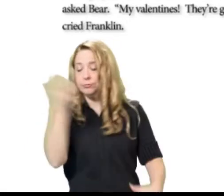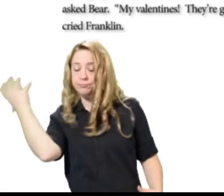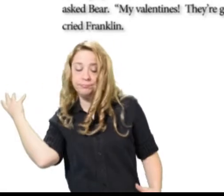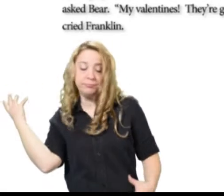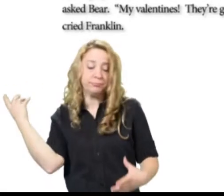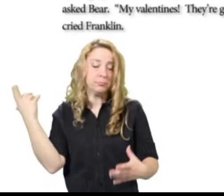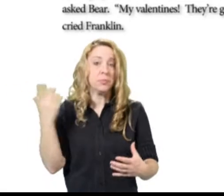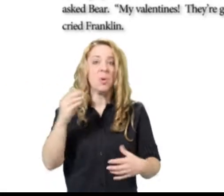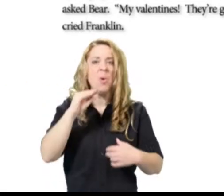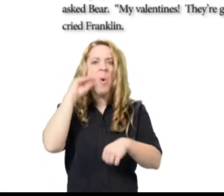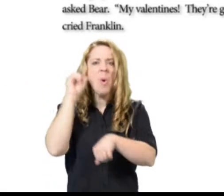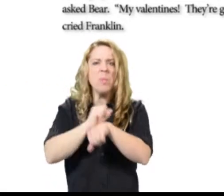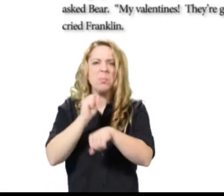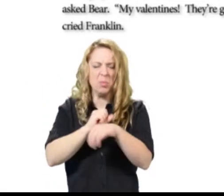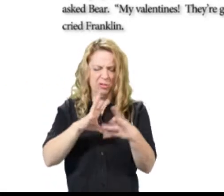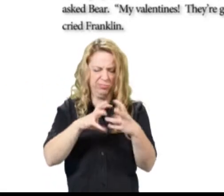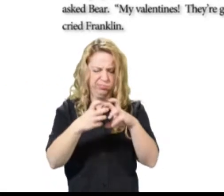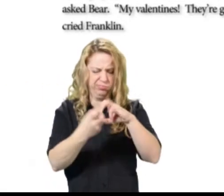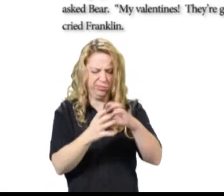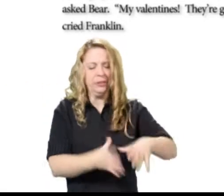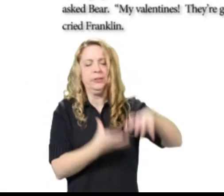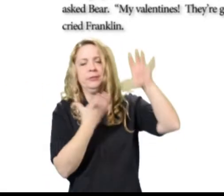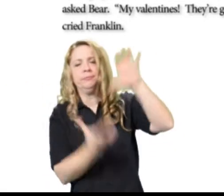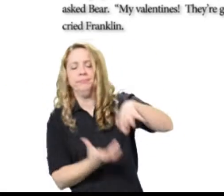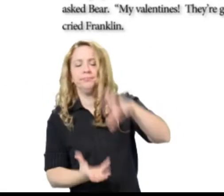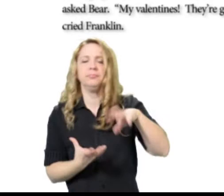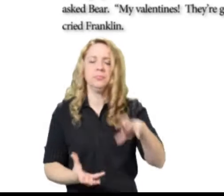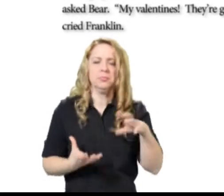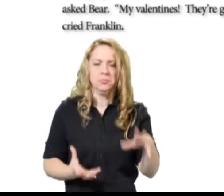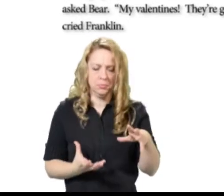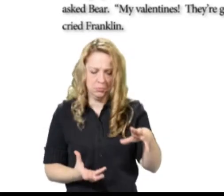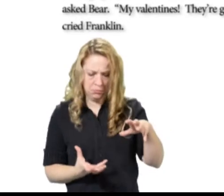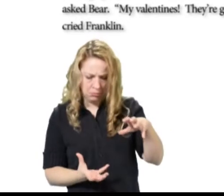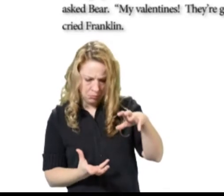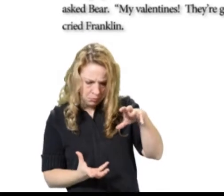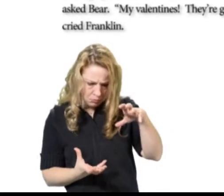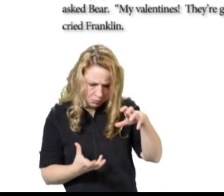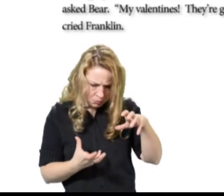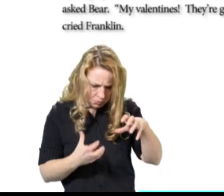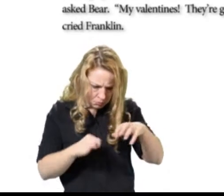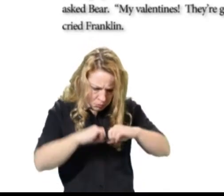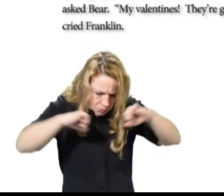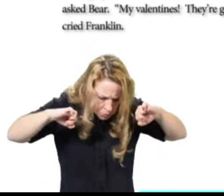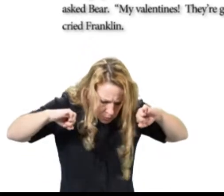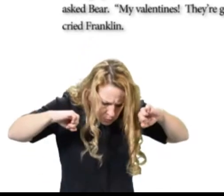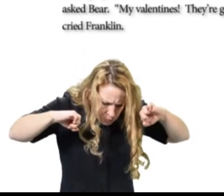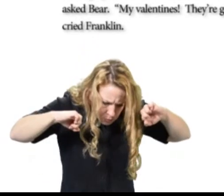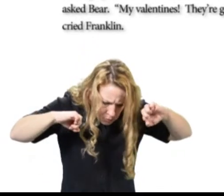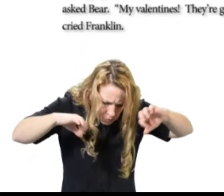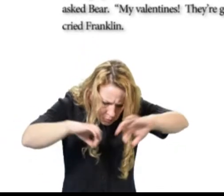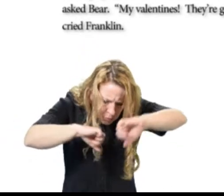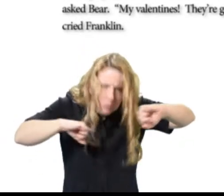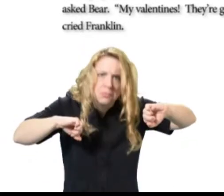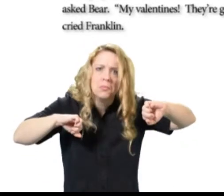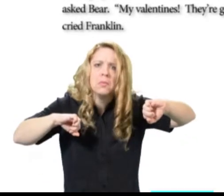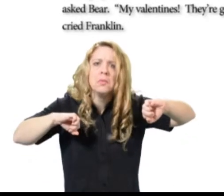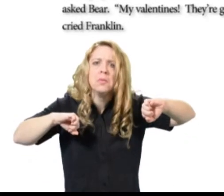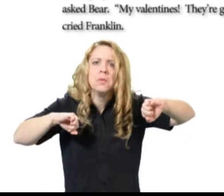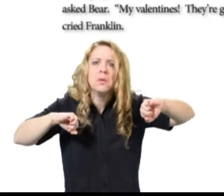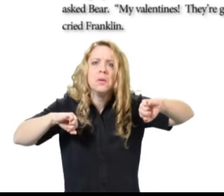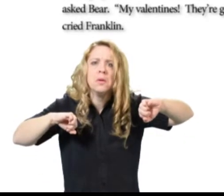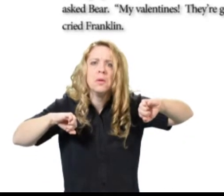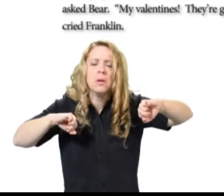He pulled out a ball and scrunched up piece of homework. Then he held his bag upside down and shook it.